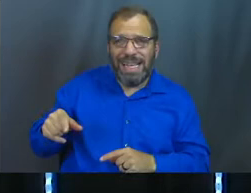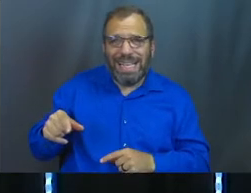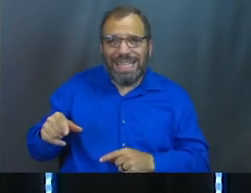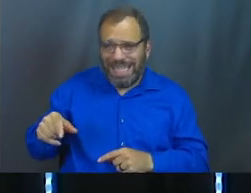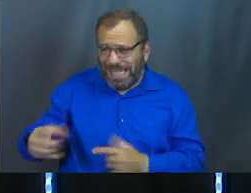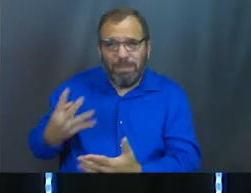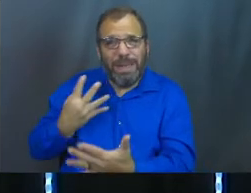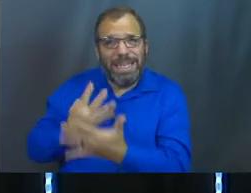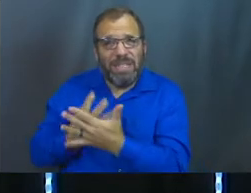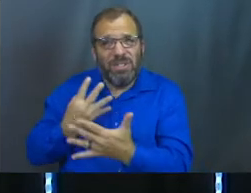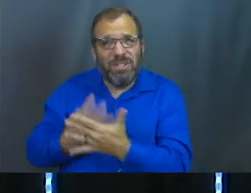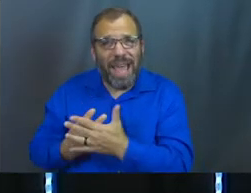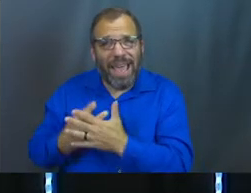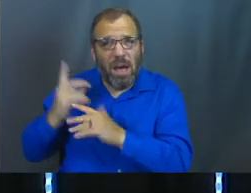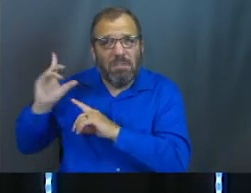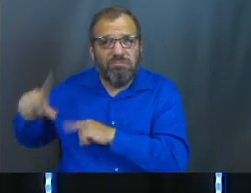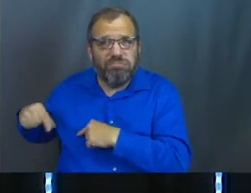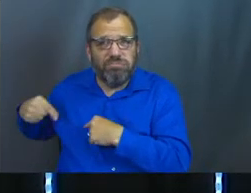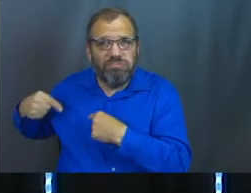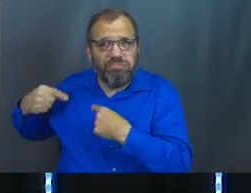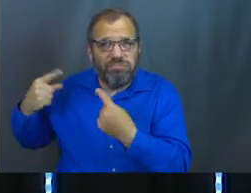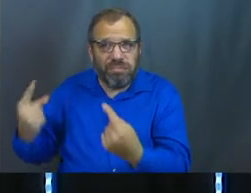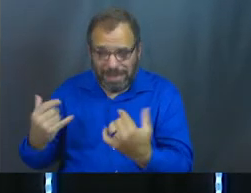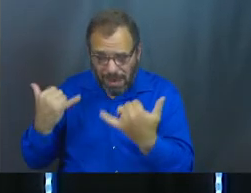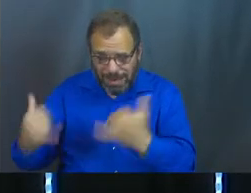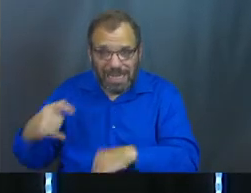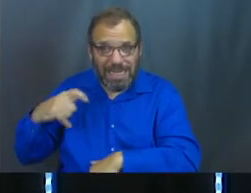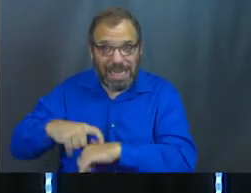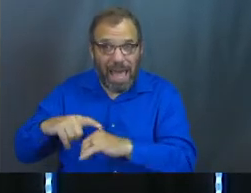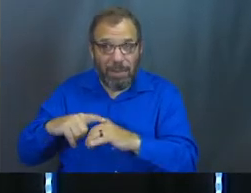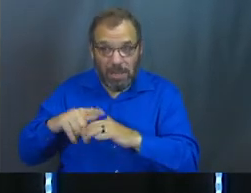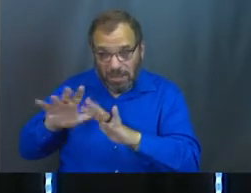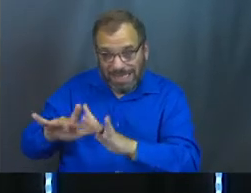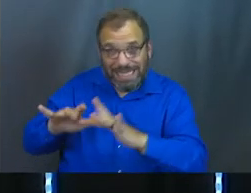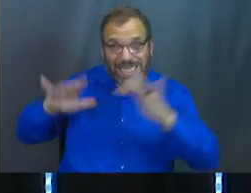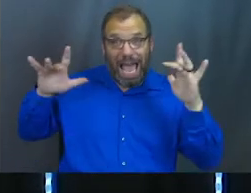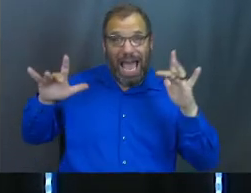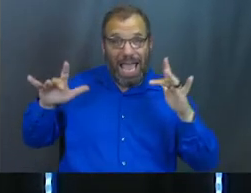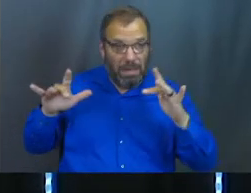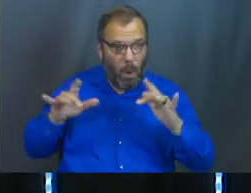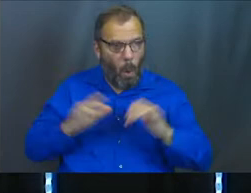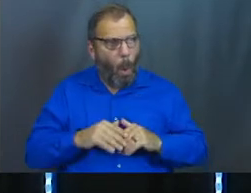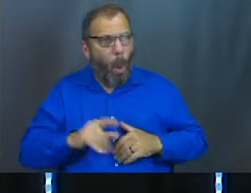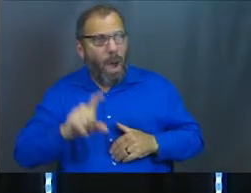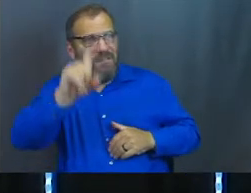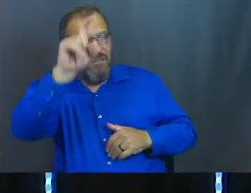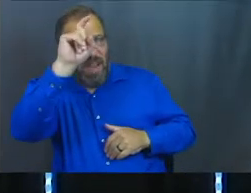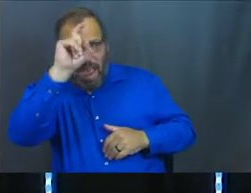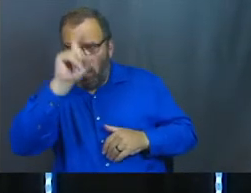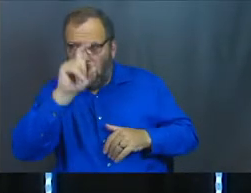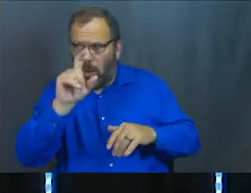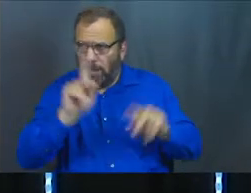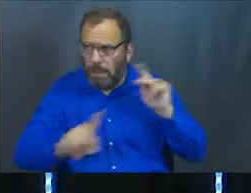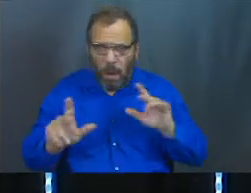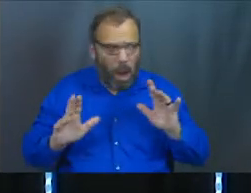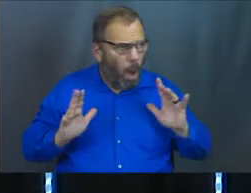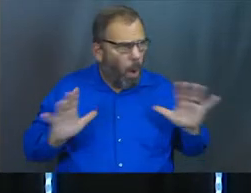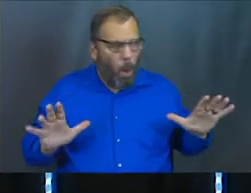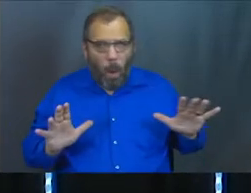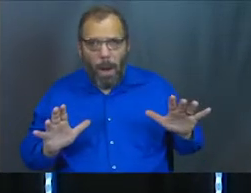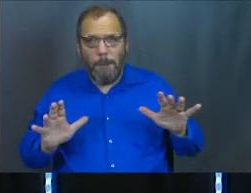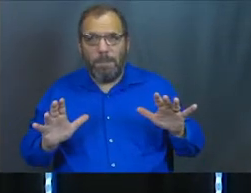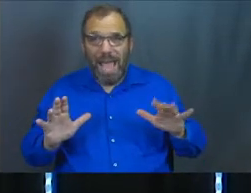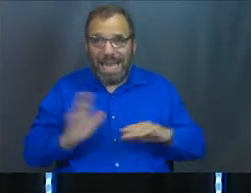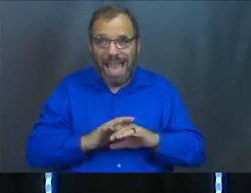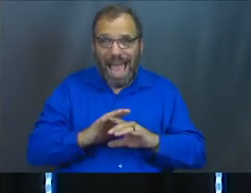guy who's stuck in jail, and finally he's got his moment, and finally he's with some important people who can influence his position, and